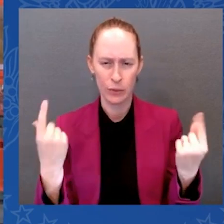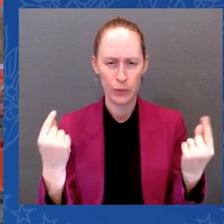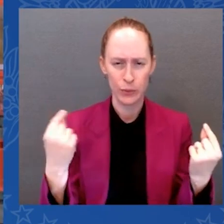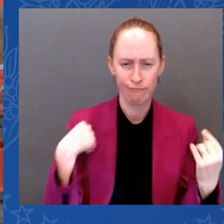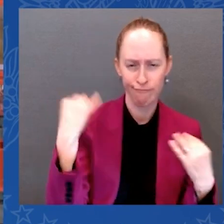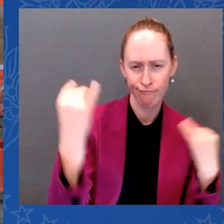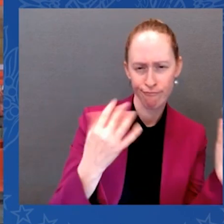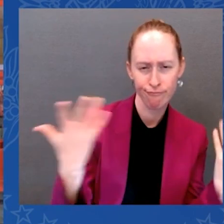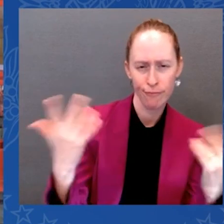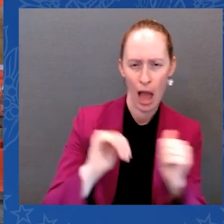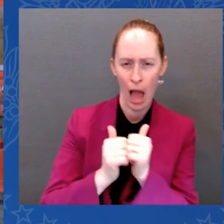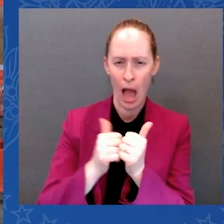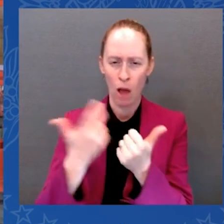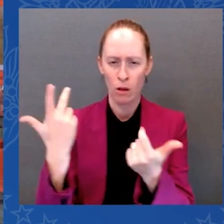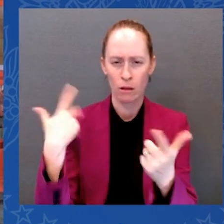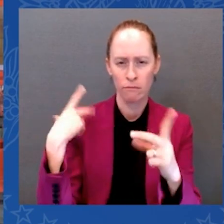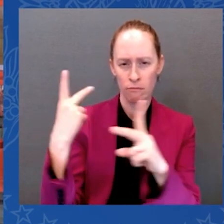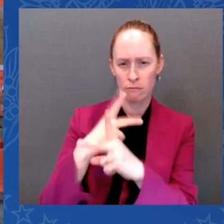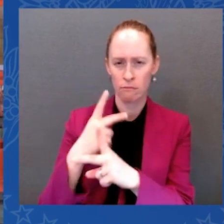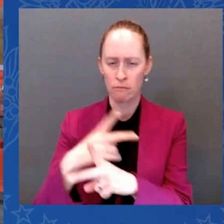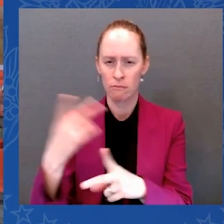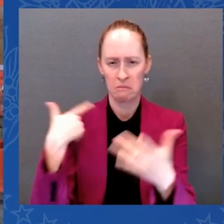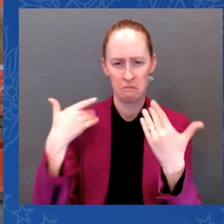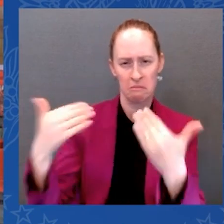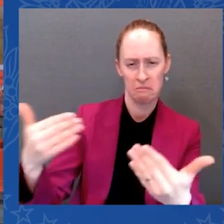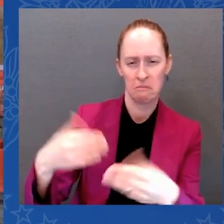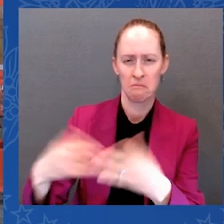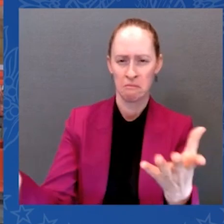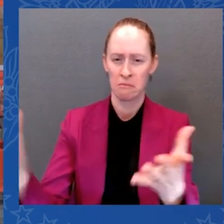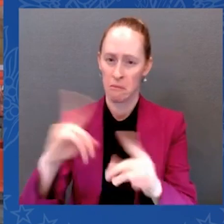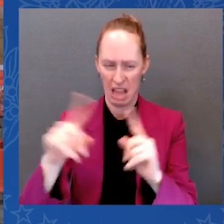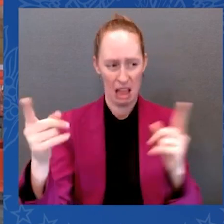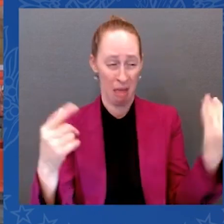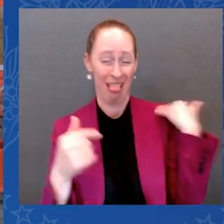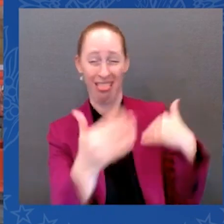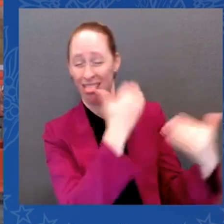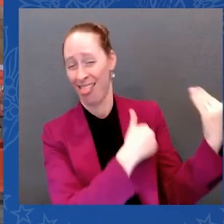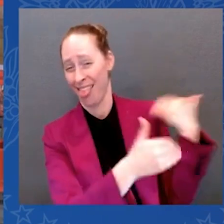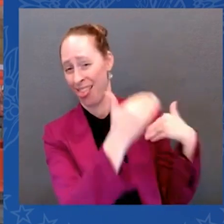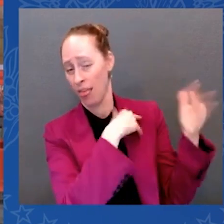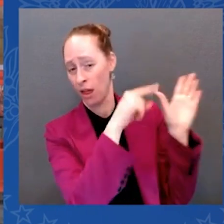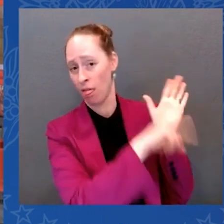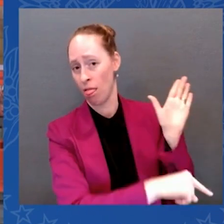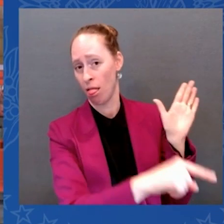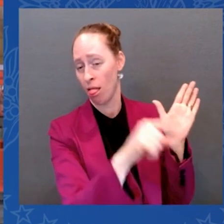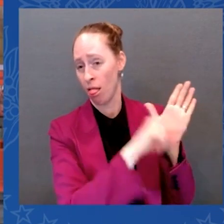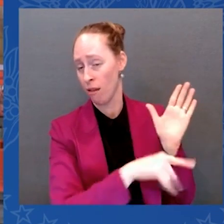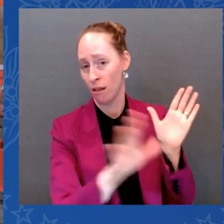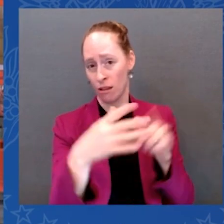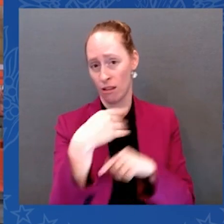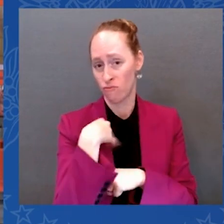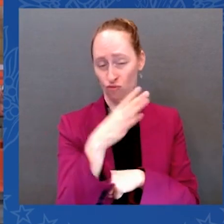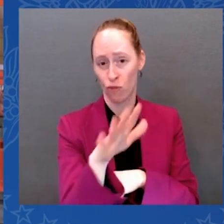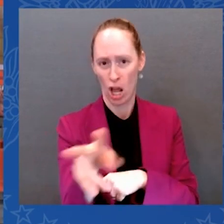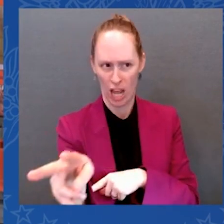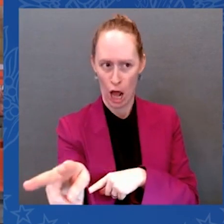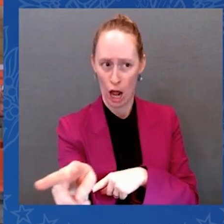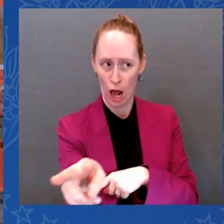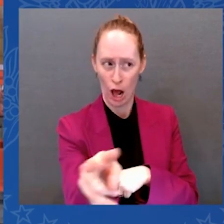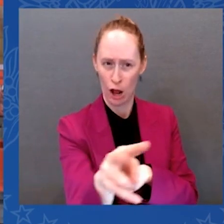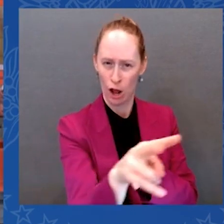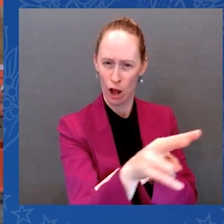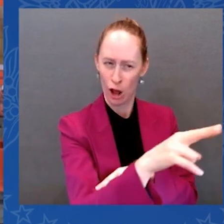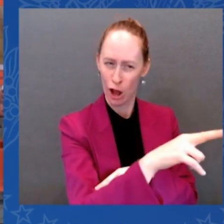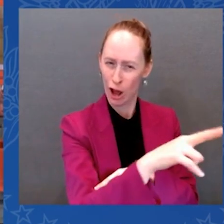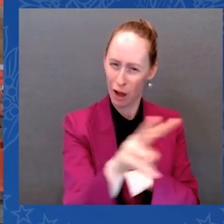Inflation eased in July. I said last spring that our top economic priority was to bring down inflation without giving up on all the